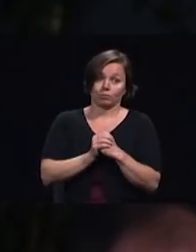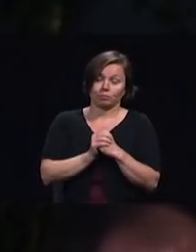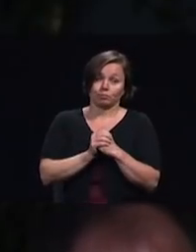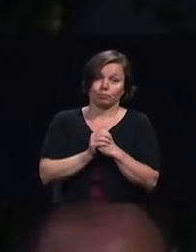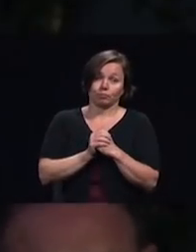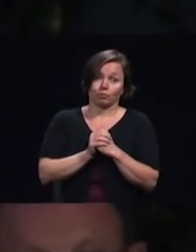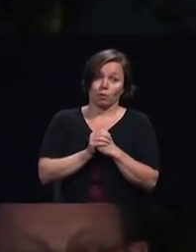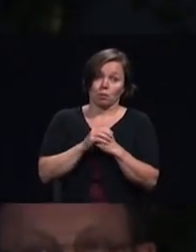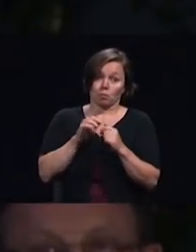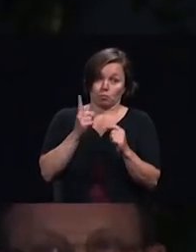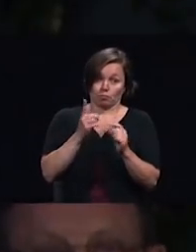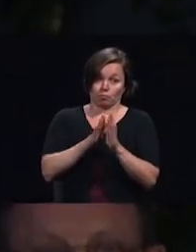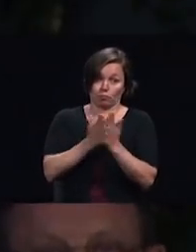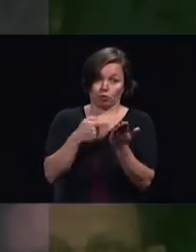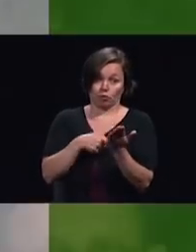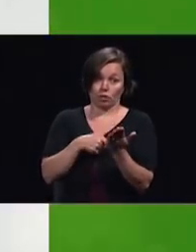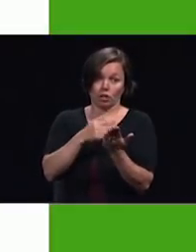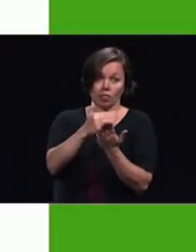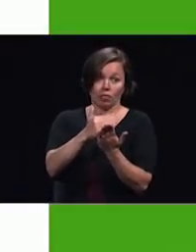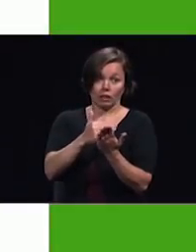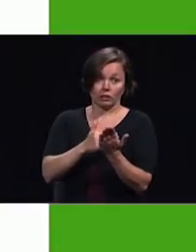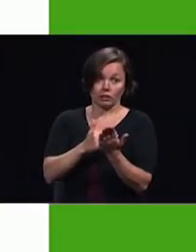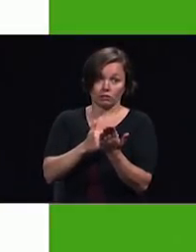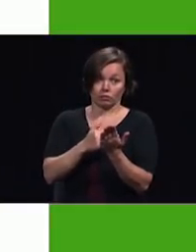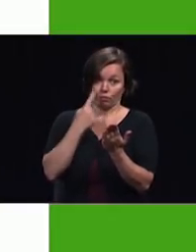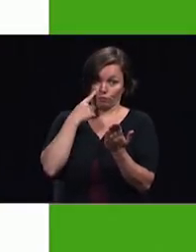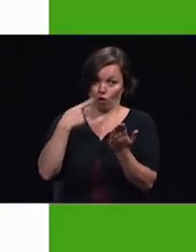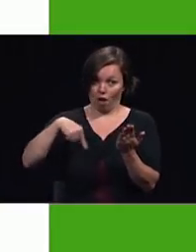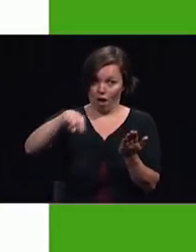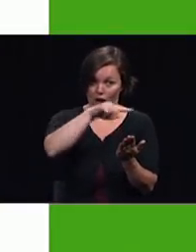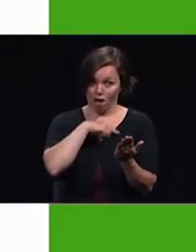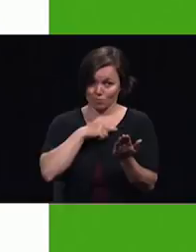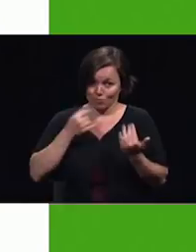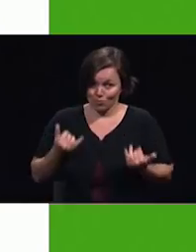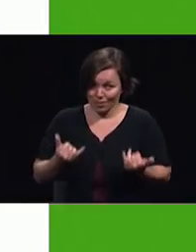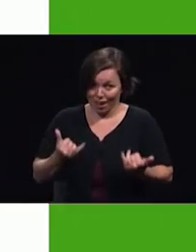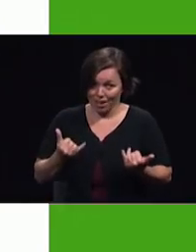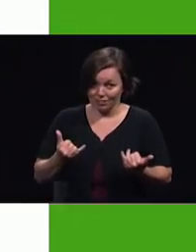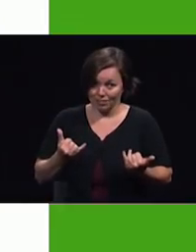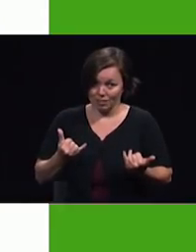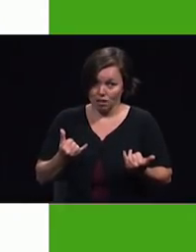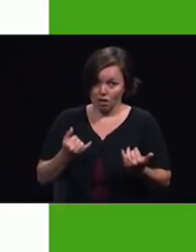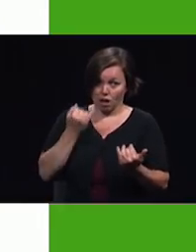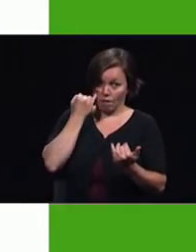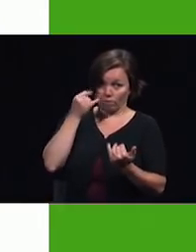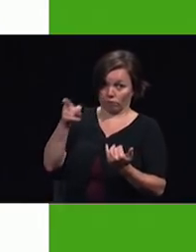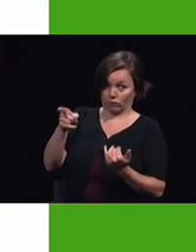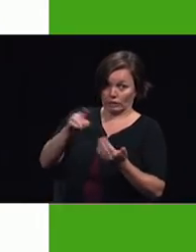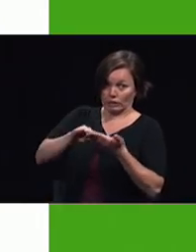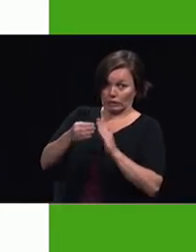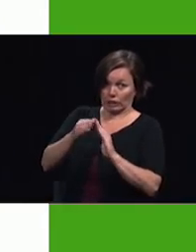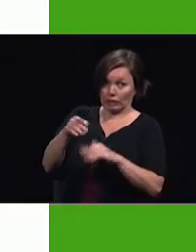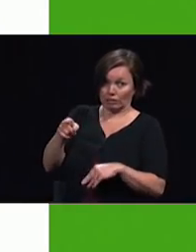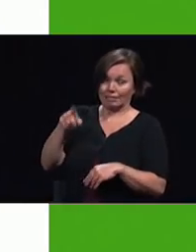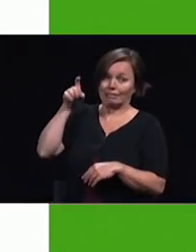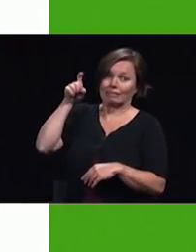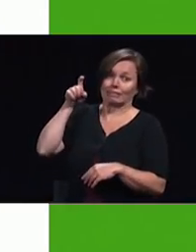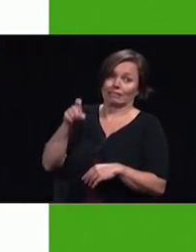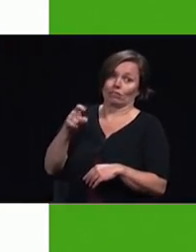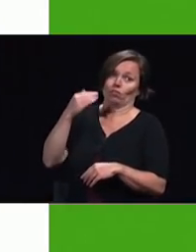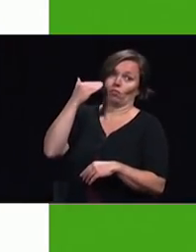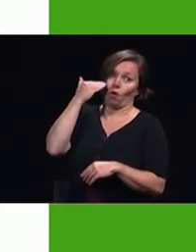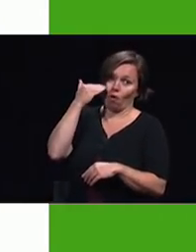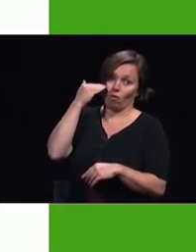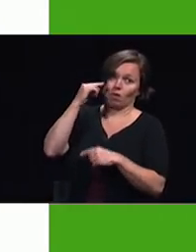the lesson for God's messengers today when the cities of the nations are as verily in need of a knowledge of the attributes